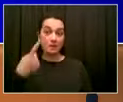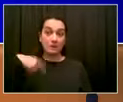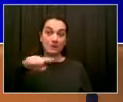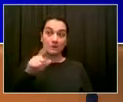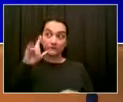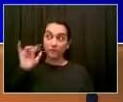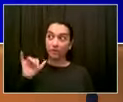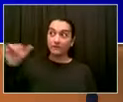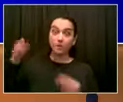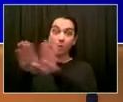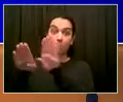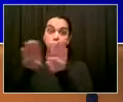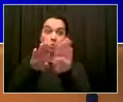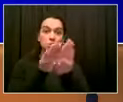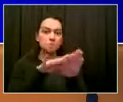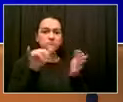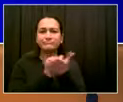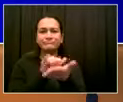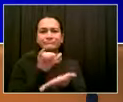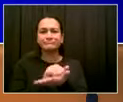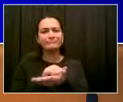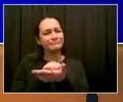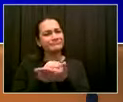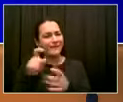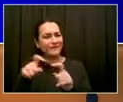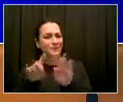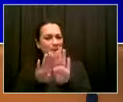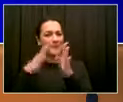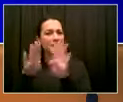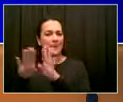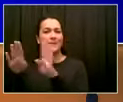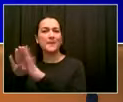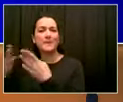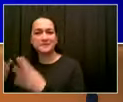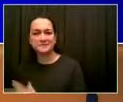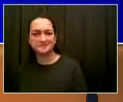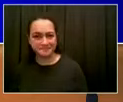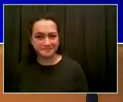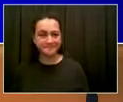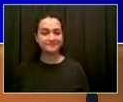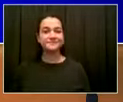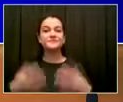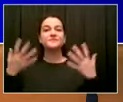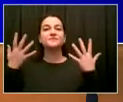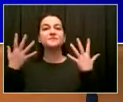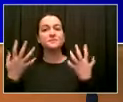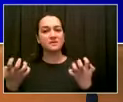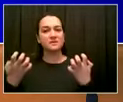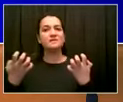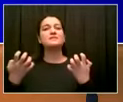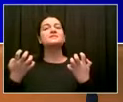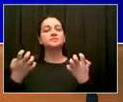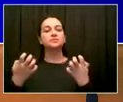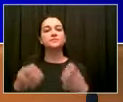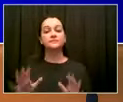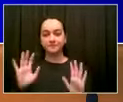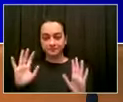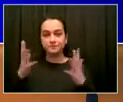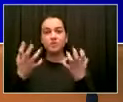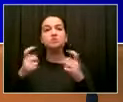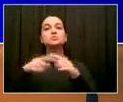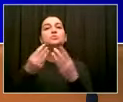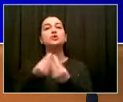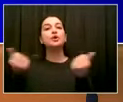crisis management system. This counts. And in this budget, we will be doubling the workforce